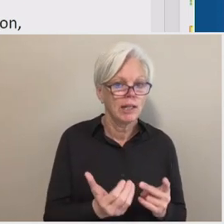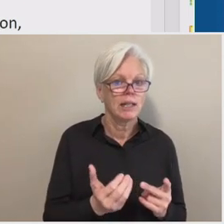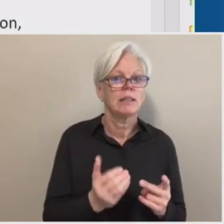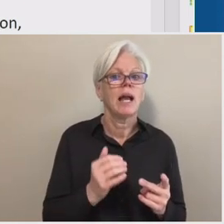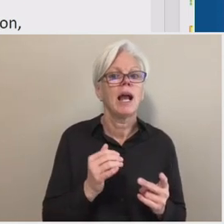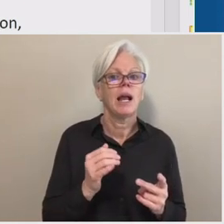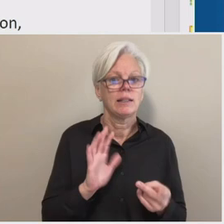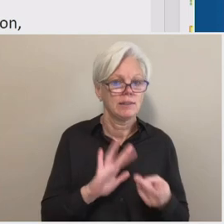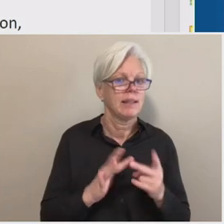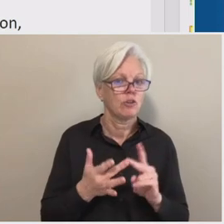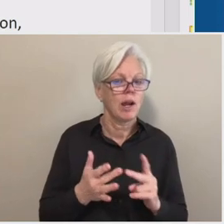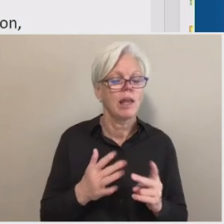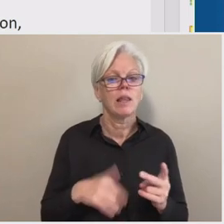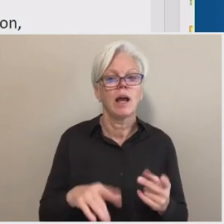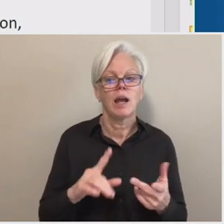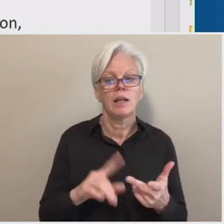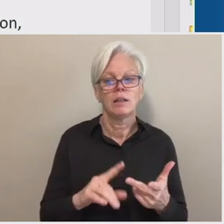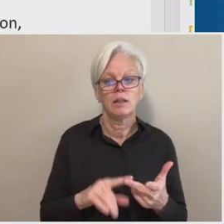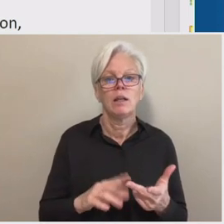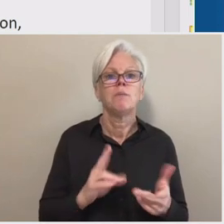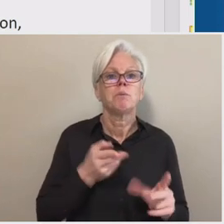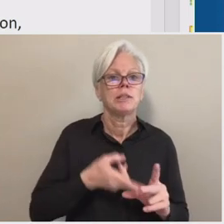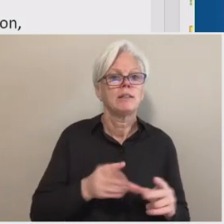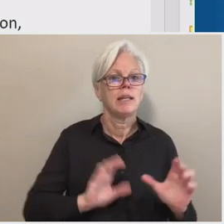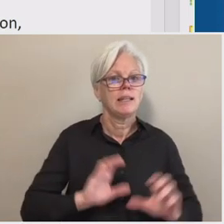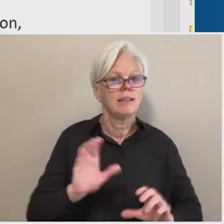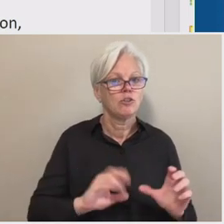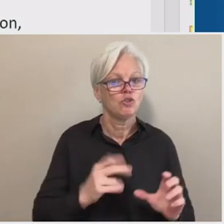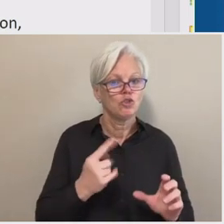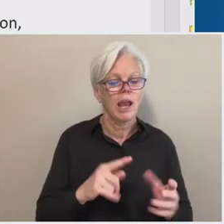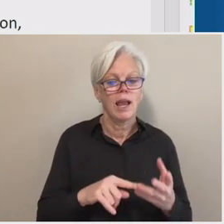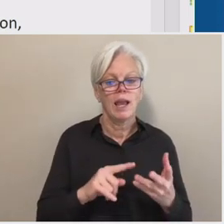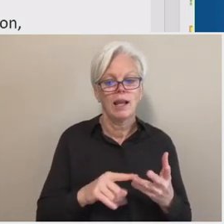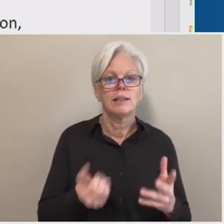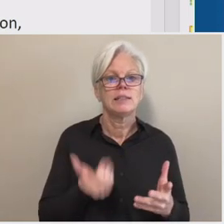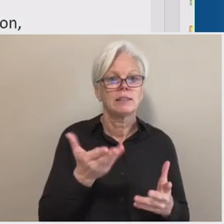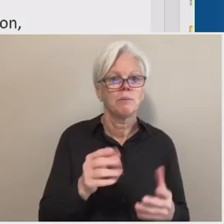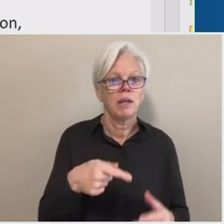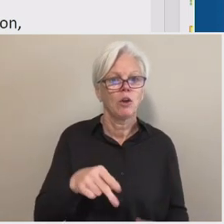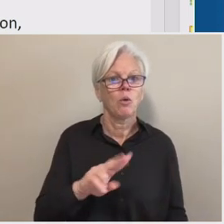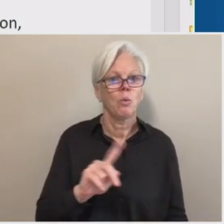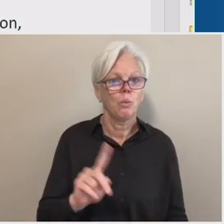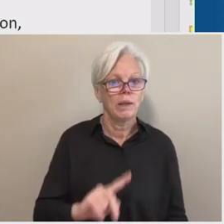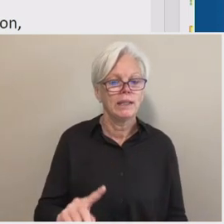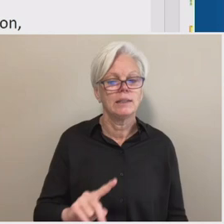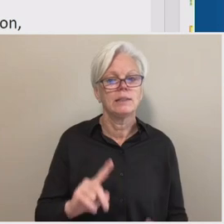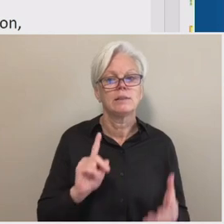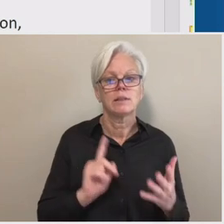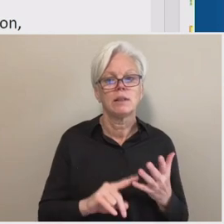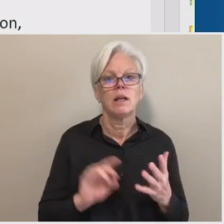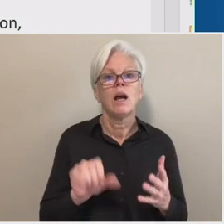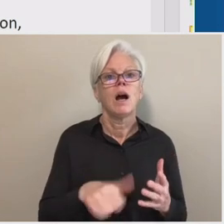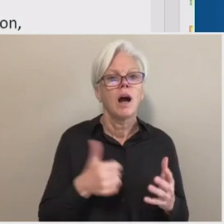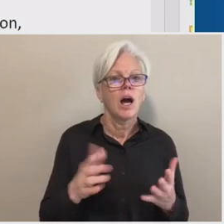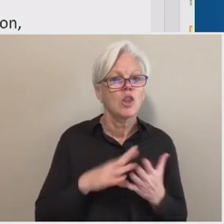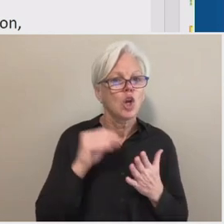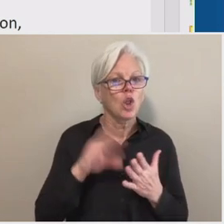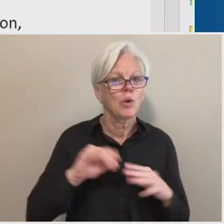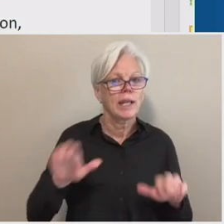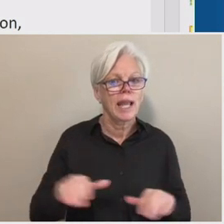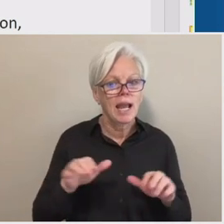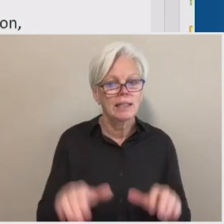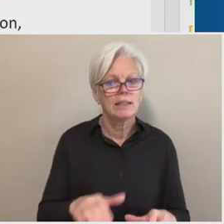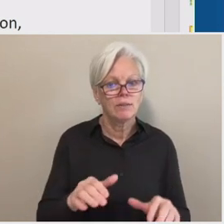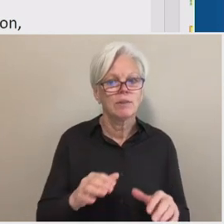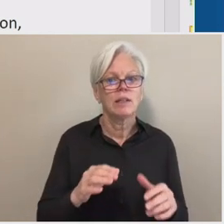are online, participation in chats, submitting quizzes, um, participating in other, uh, learning activities on,